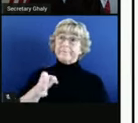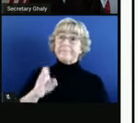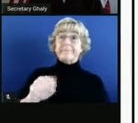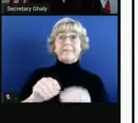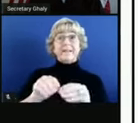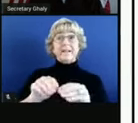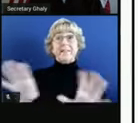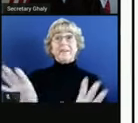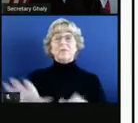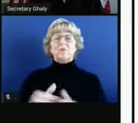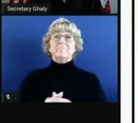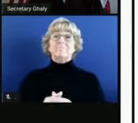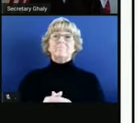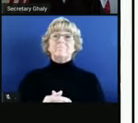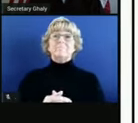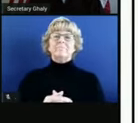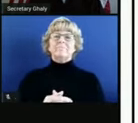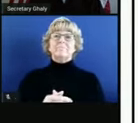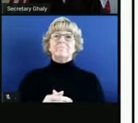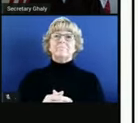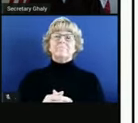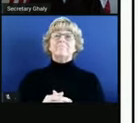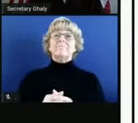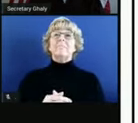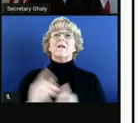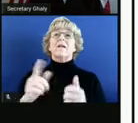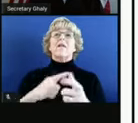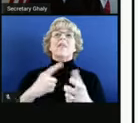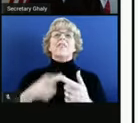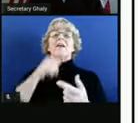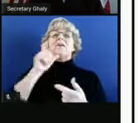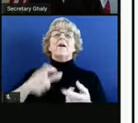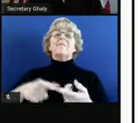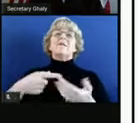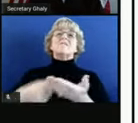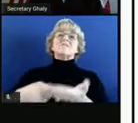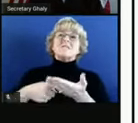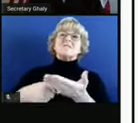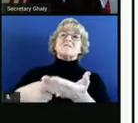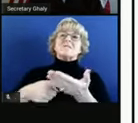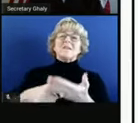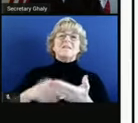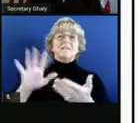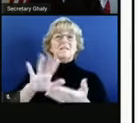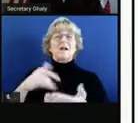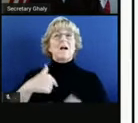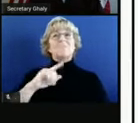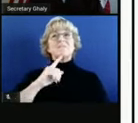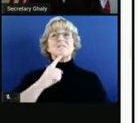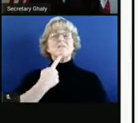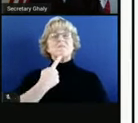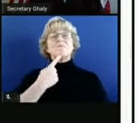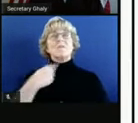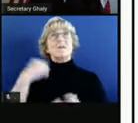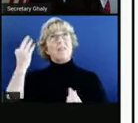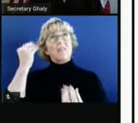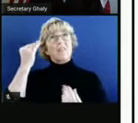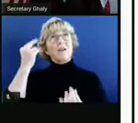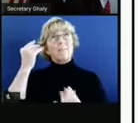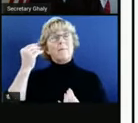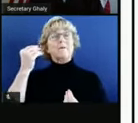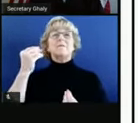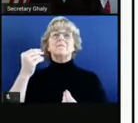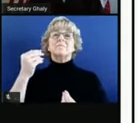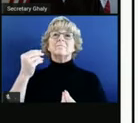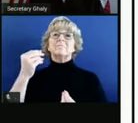clear. It often helps close the door for further negotiations. It shows that you're serious and you've thought about this in a